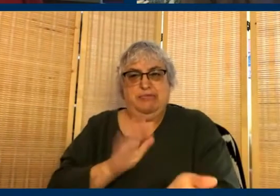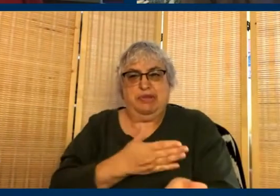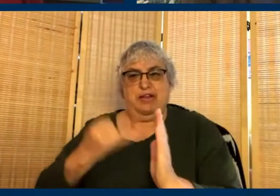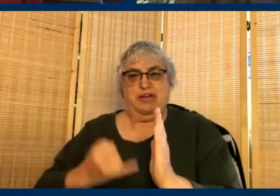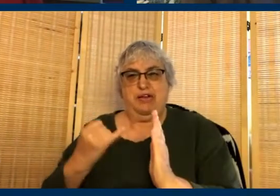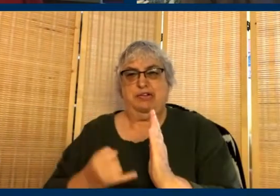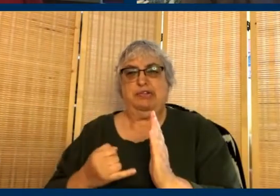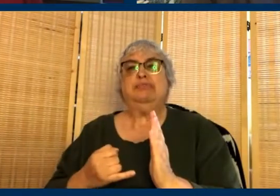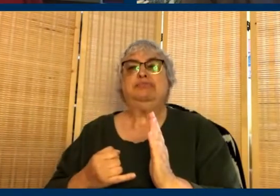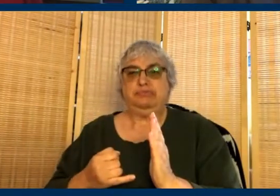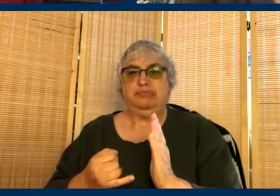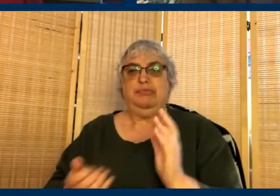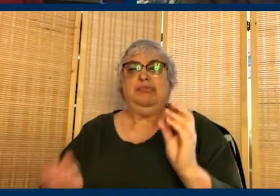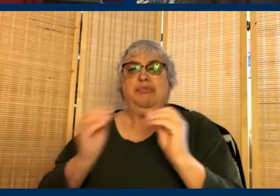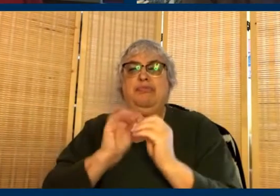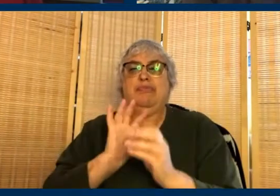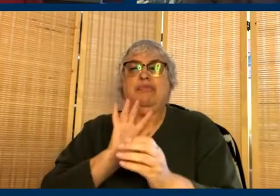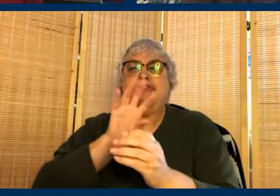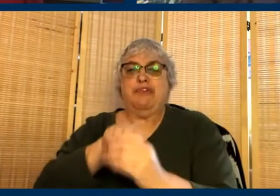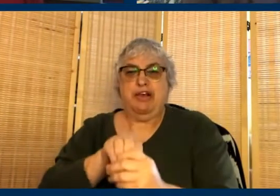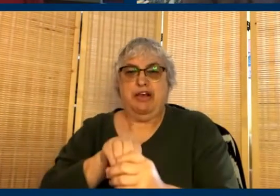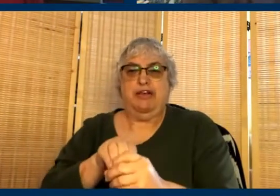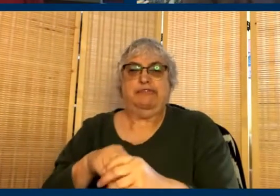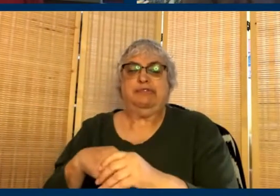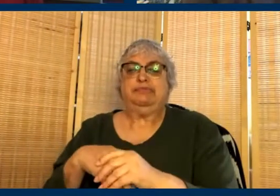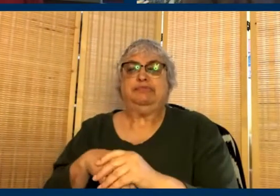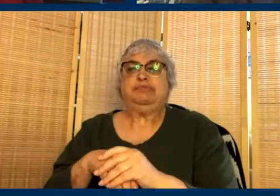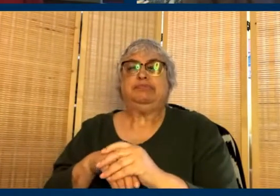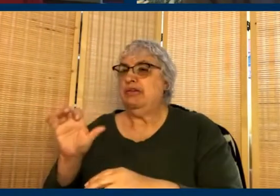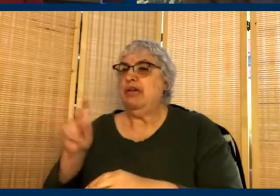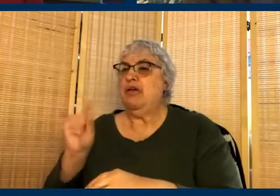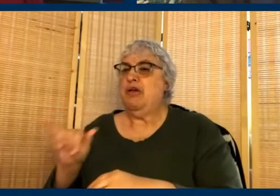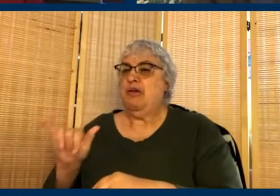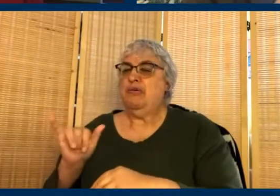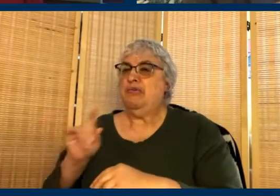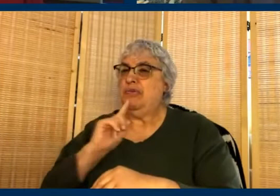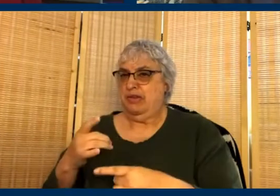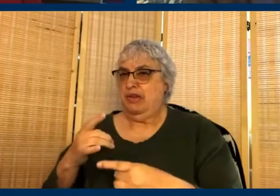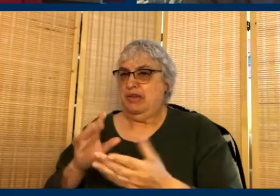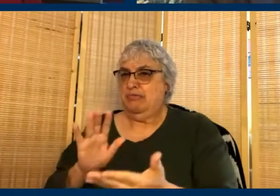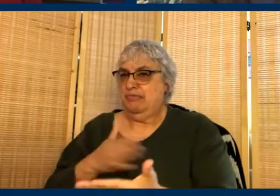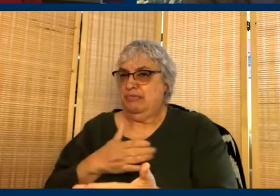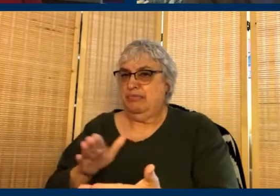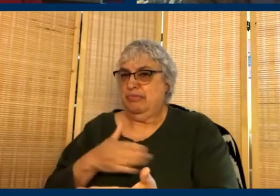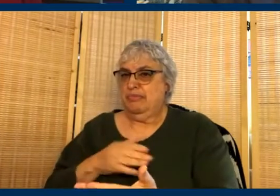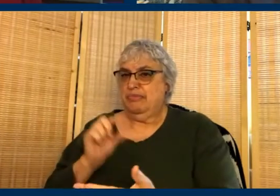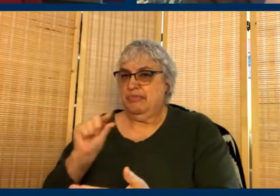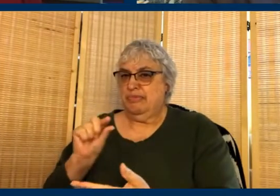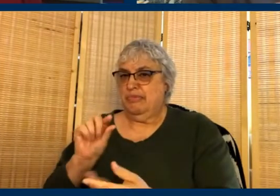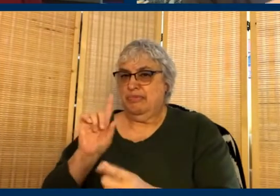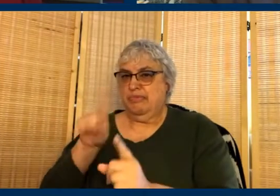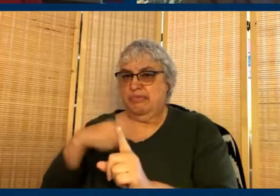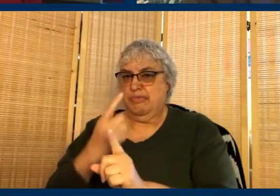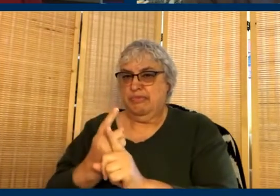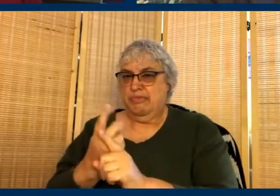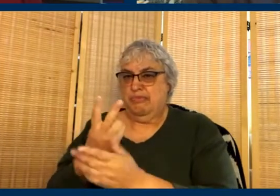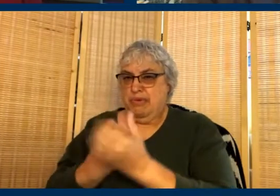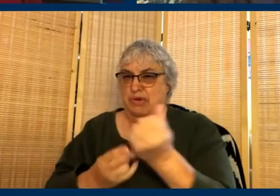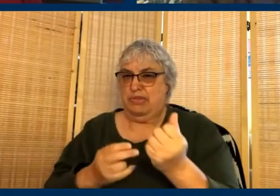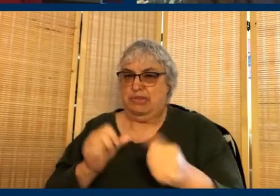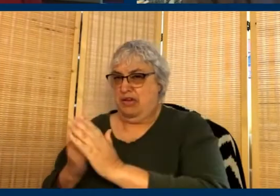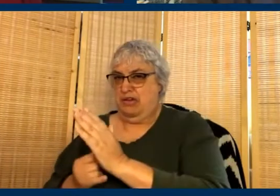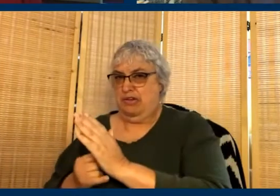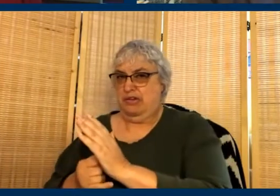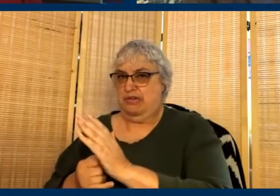arts, they would be more engaged with it and more supportive. Of course, music is slightly unique in being both a science